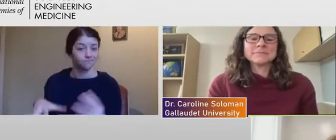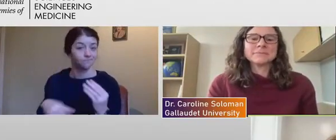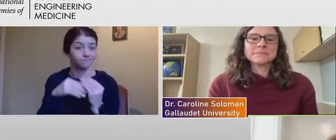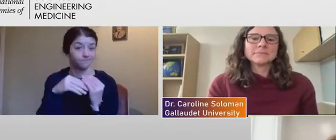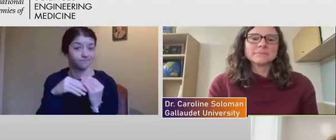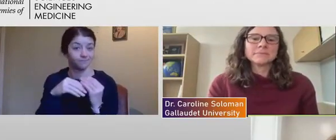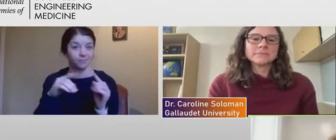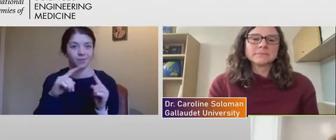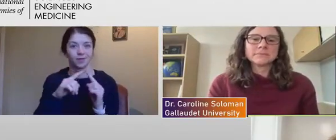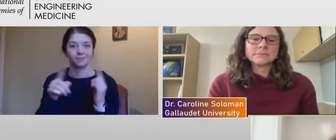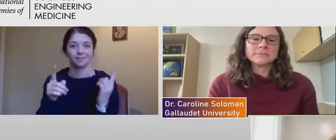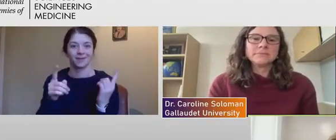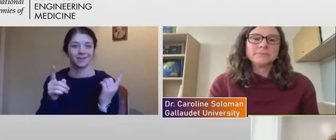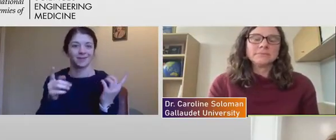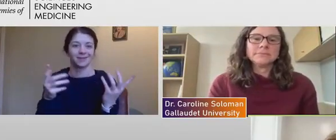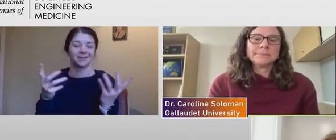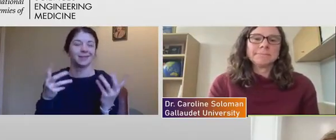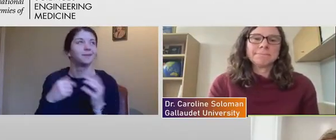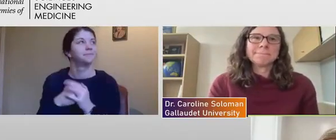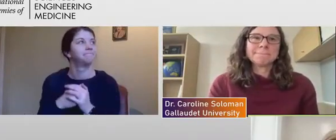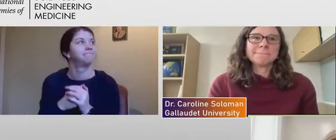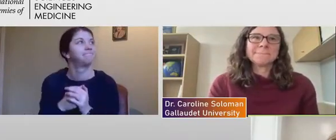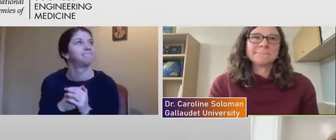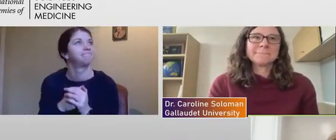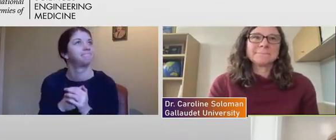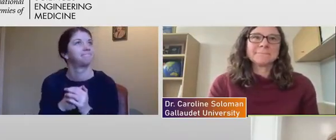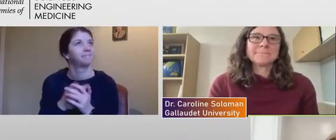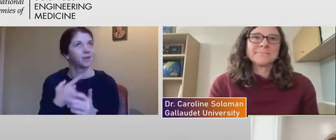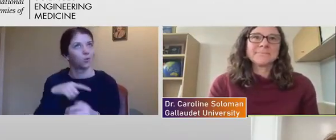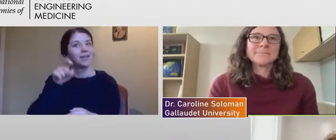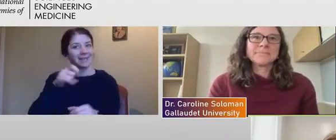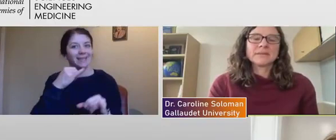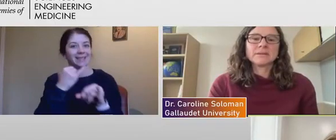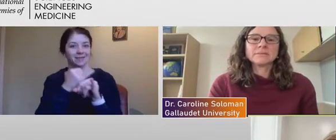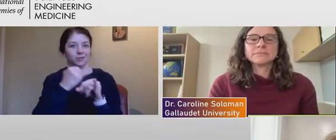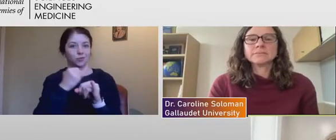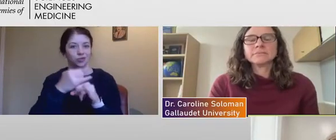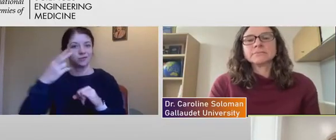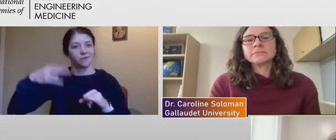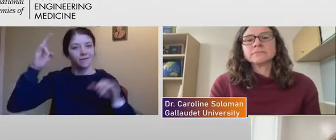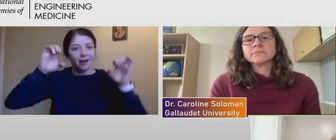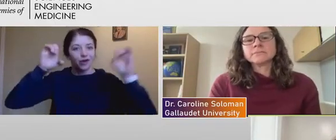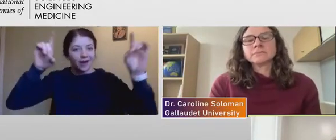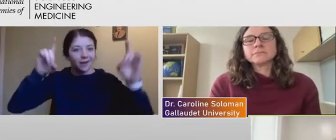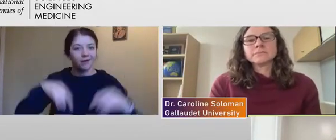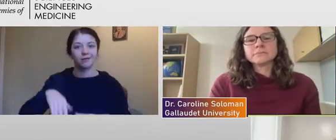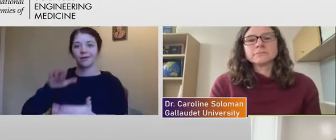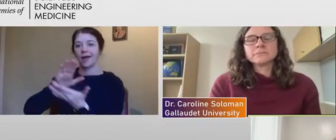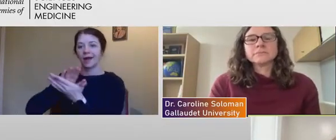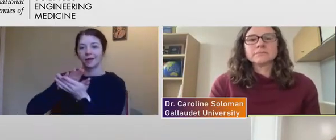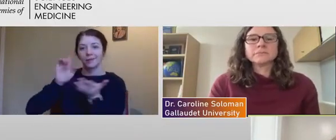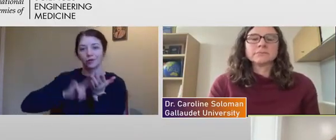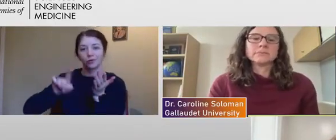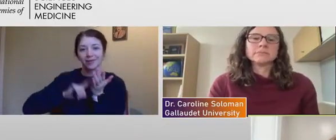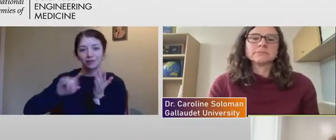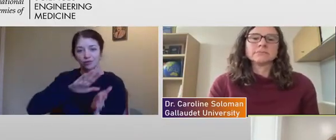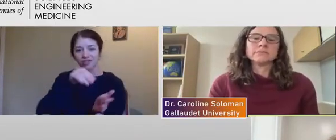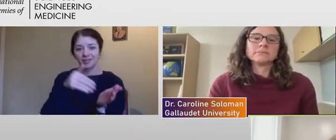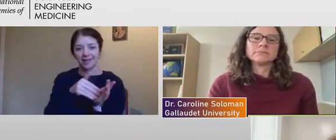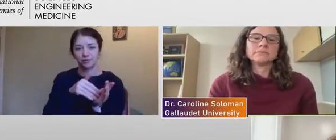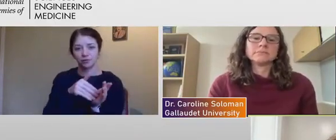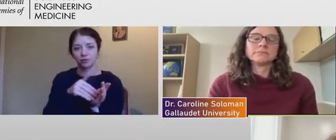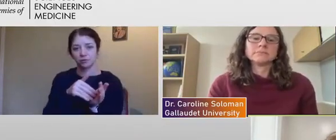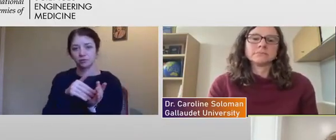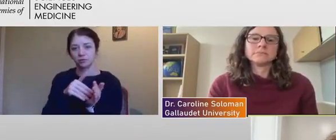that, you know, we do need institutions of higher ed and academic research centers to move from a